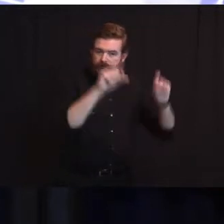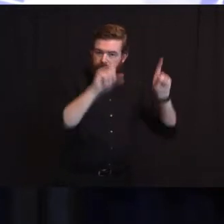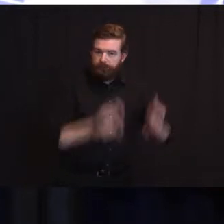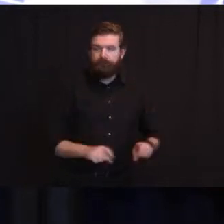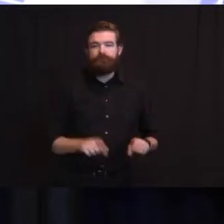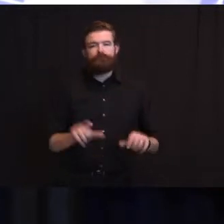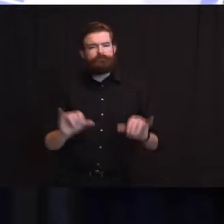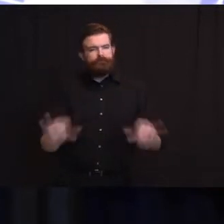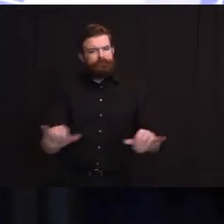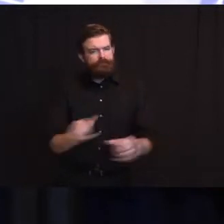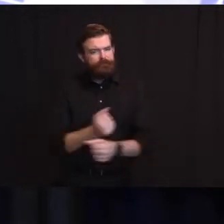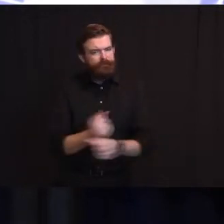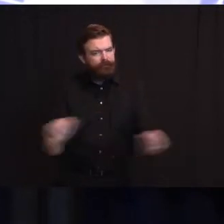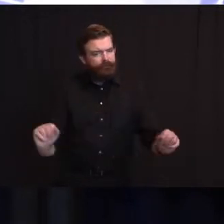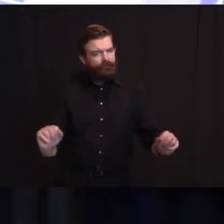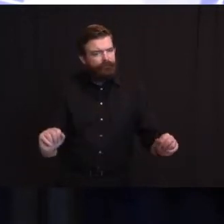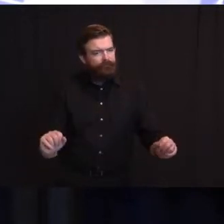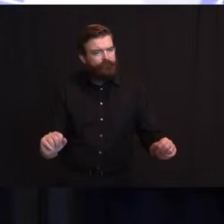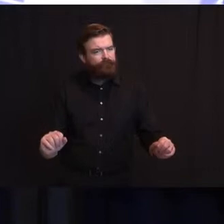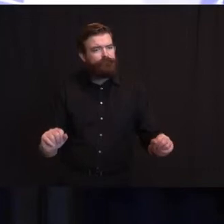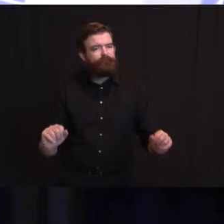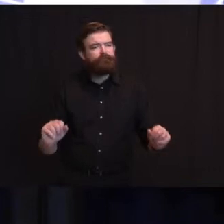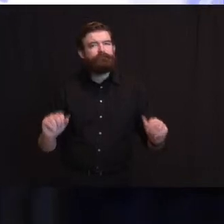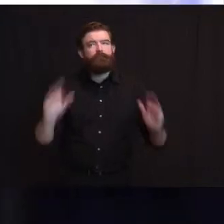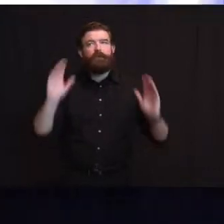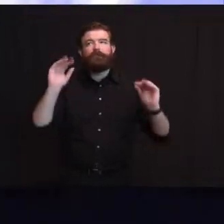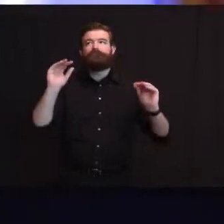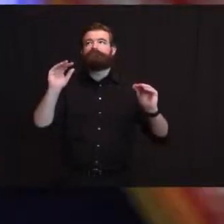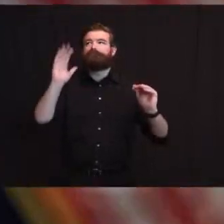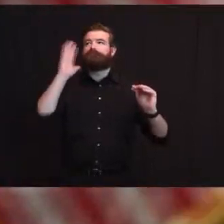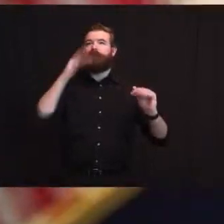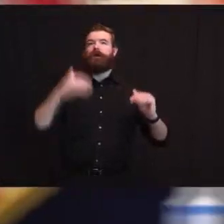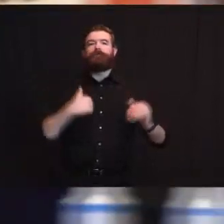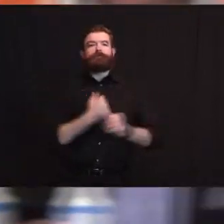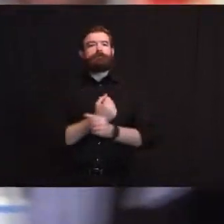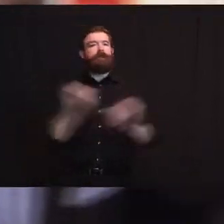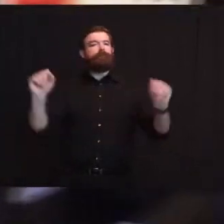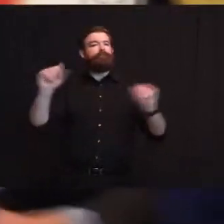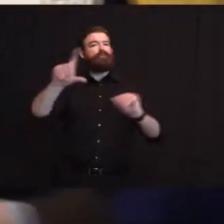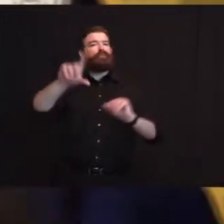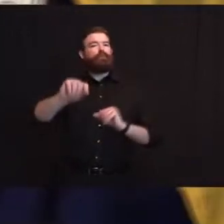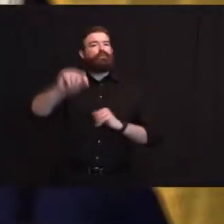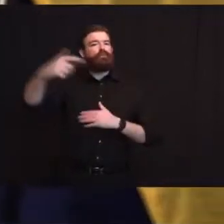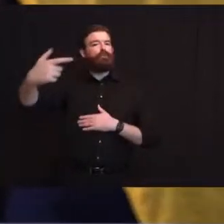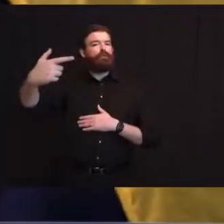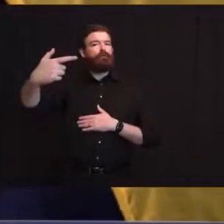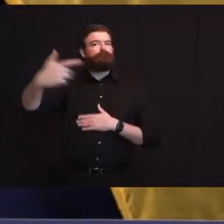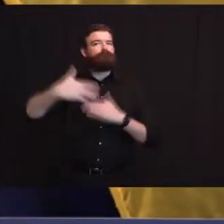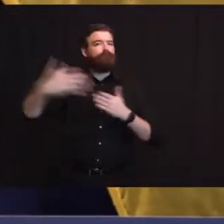Bring in a safe 2021. Thank you. Can't wait for 2021, man.